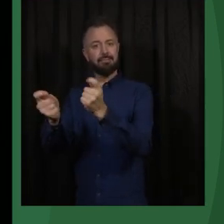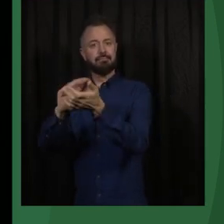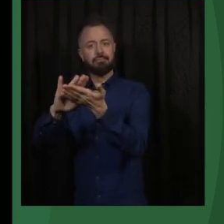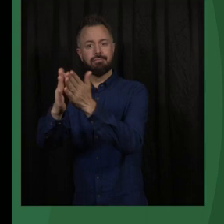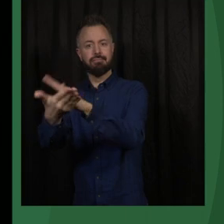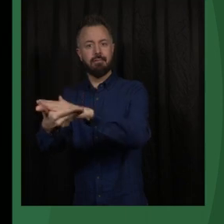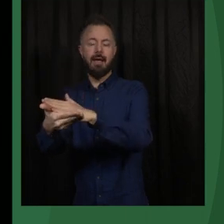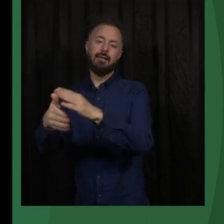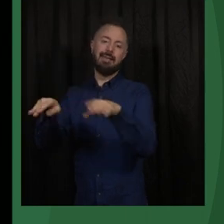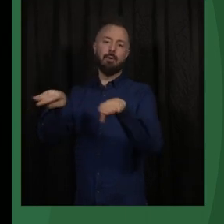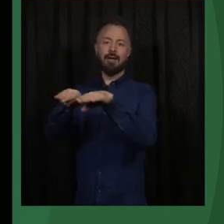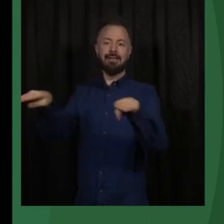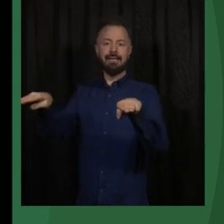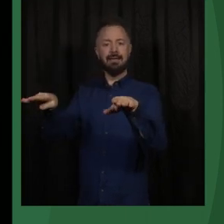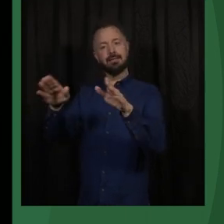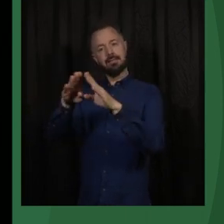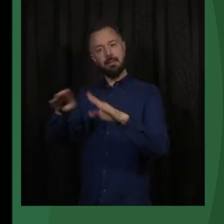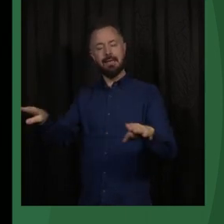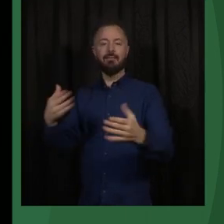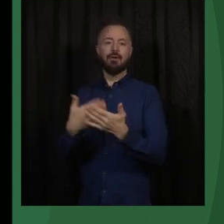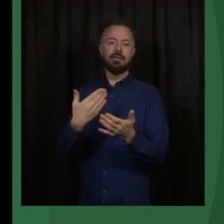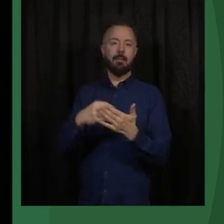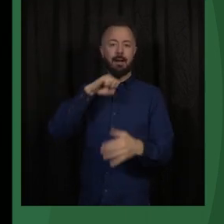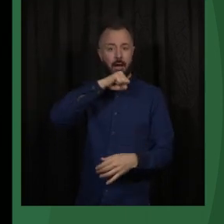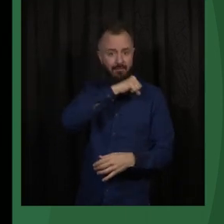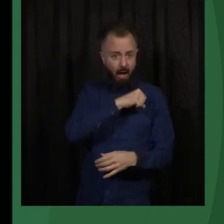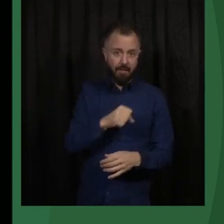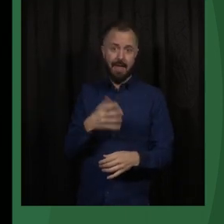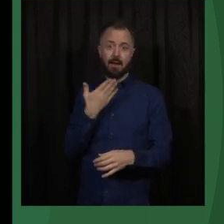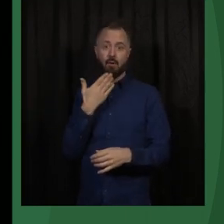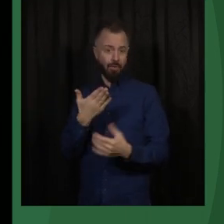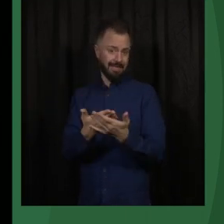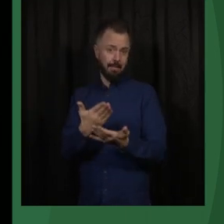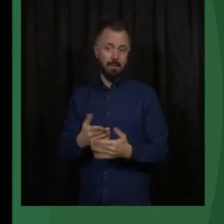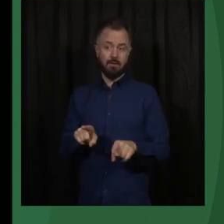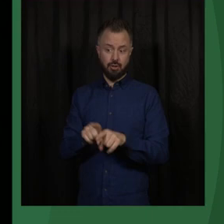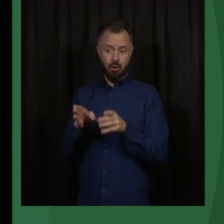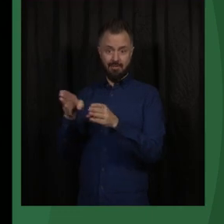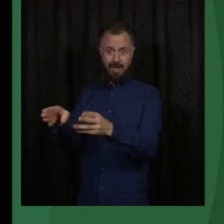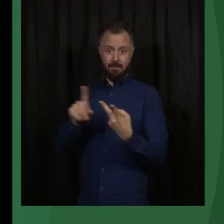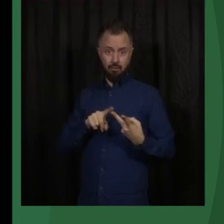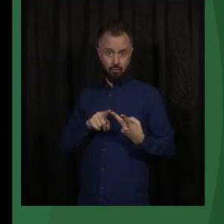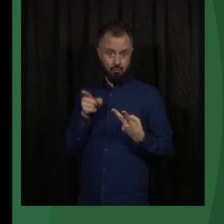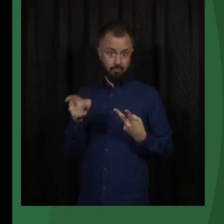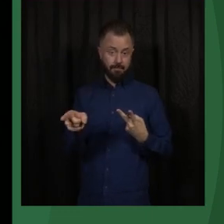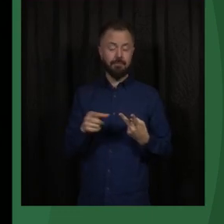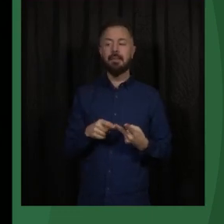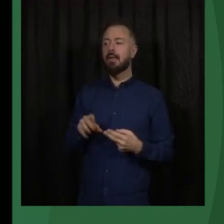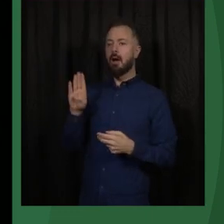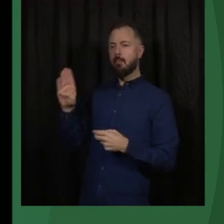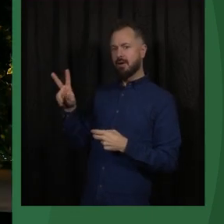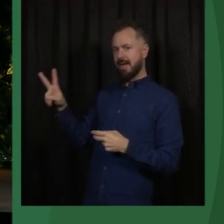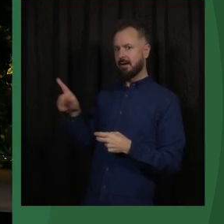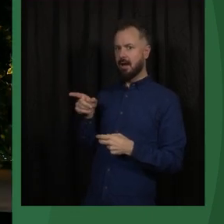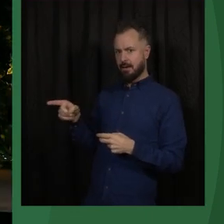and stably. Taiwan is a typical example of this path. So, let's say Bord Vegard here, he invites you to his